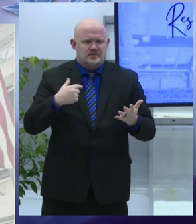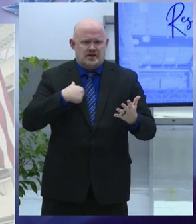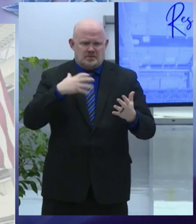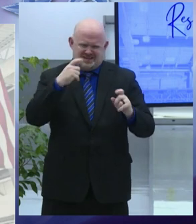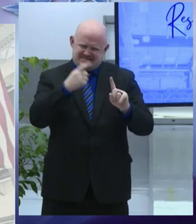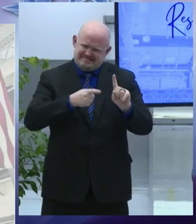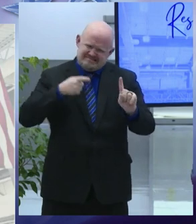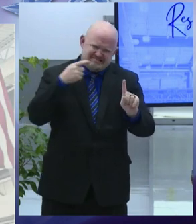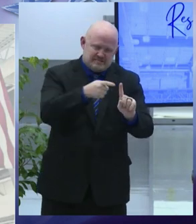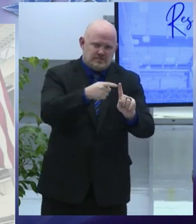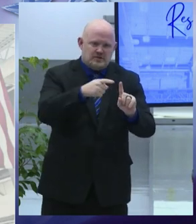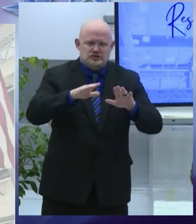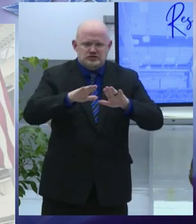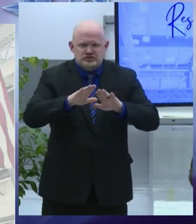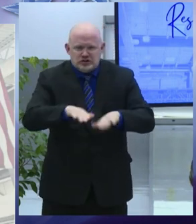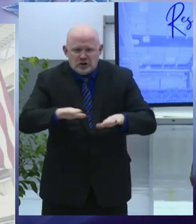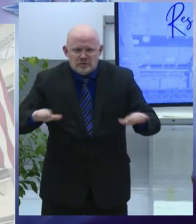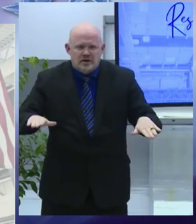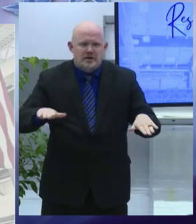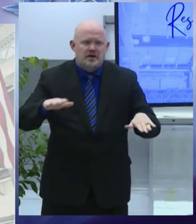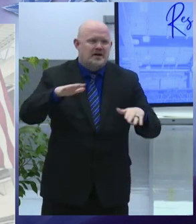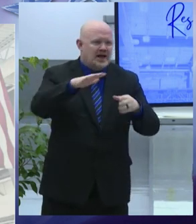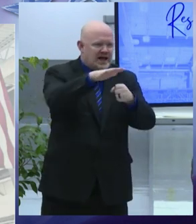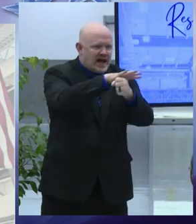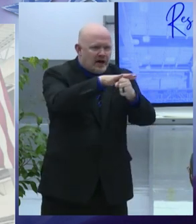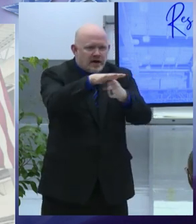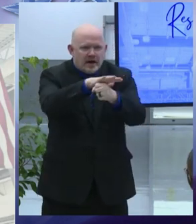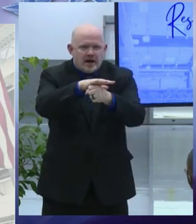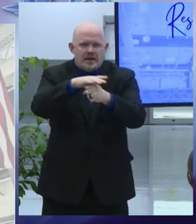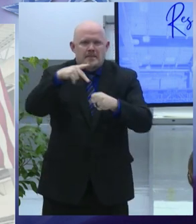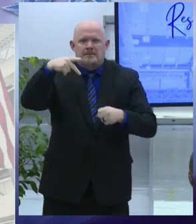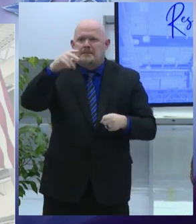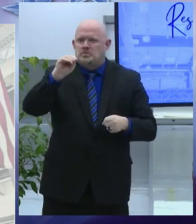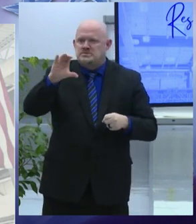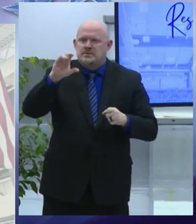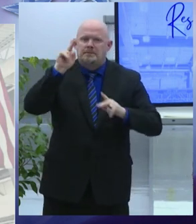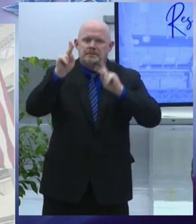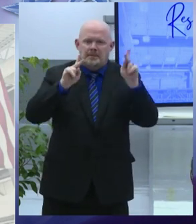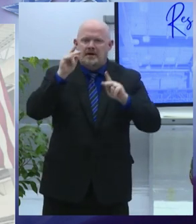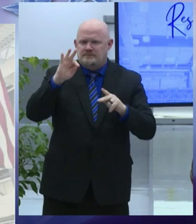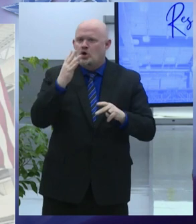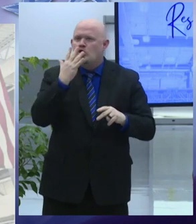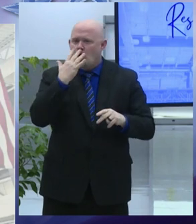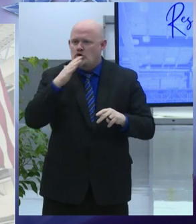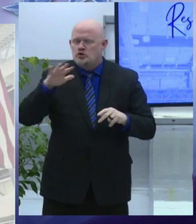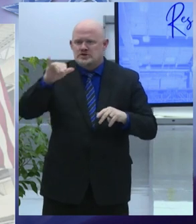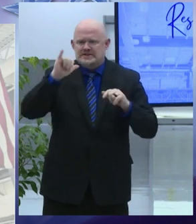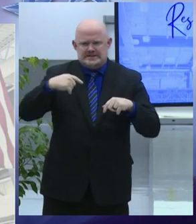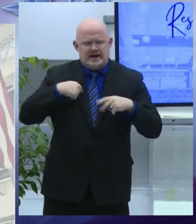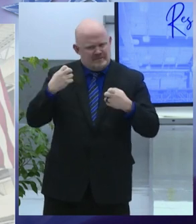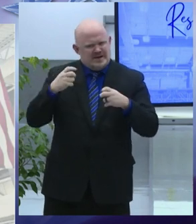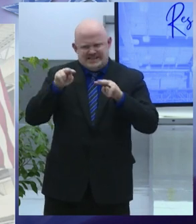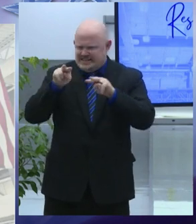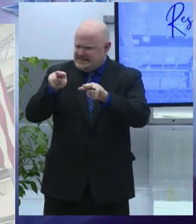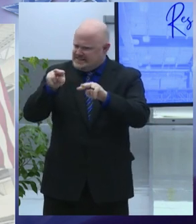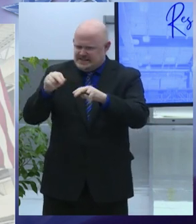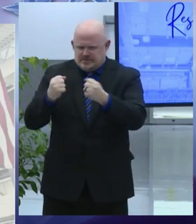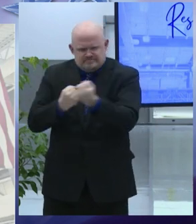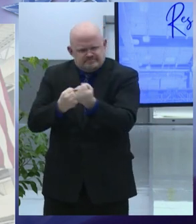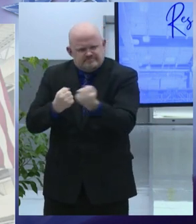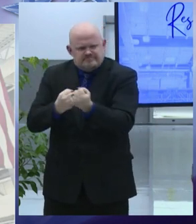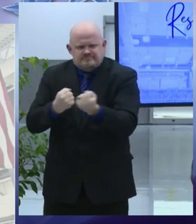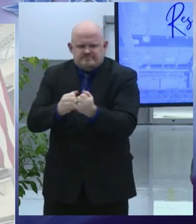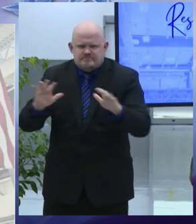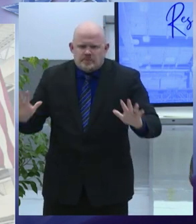concentrated areas in communities of color too many are without a real path to prosperity and economic stability violent